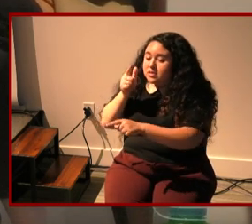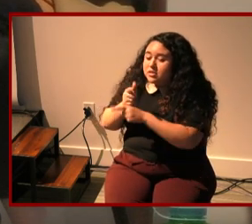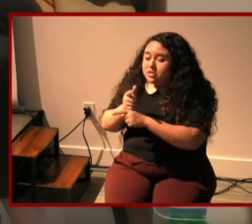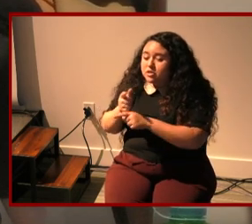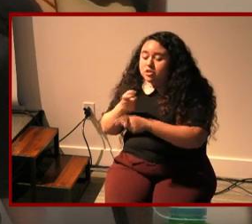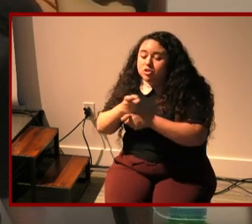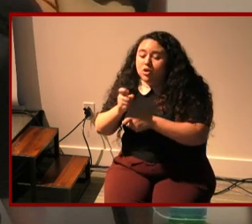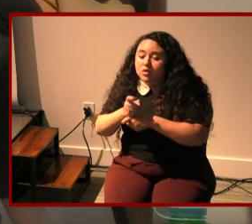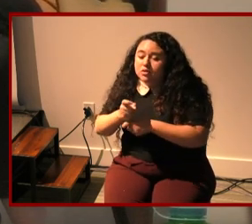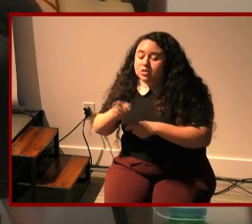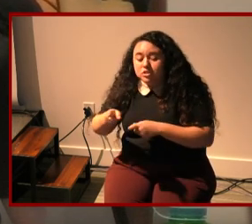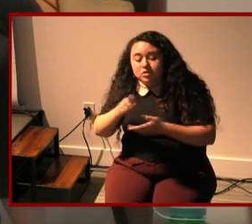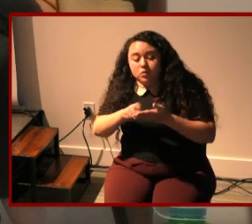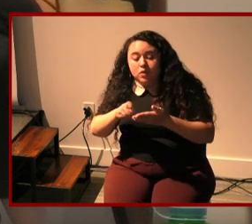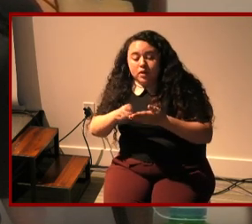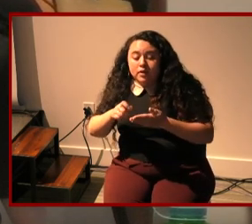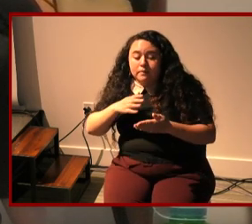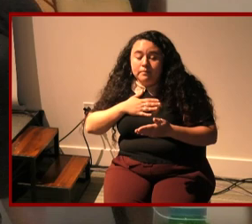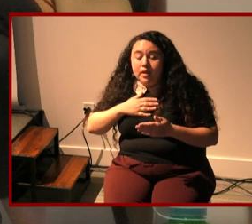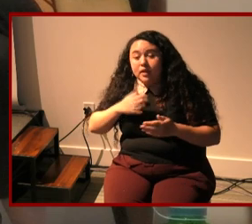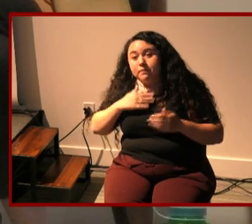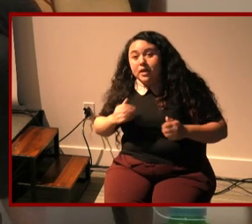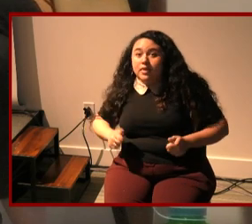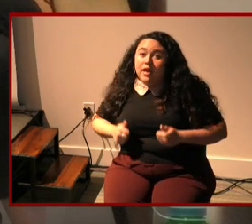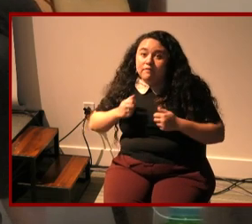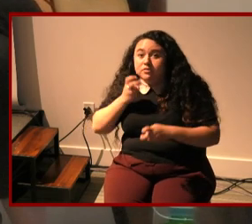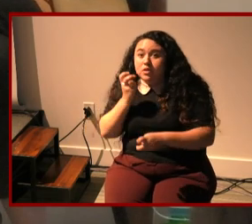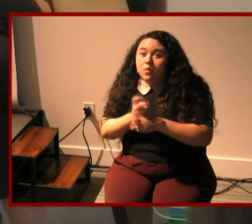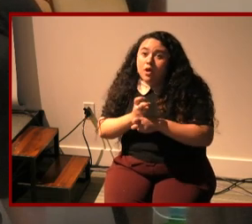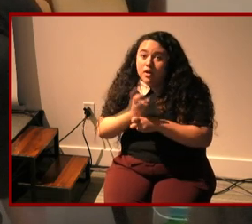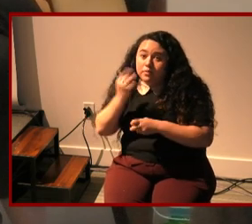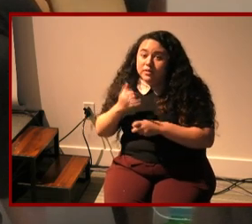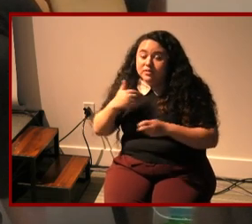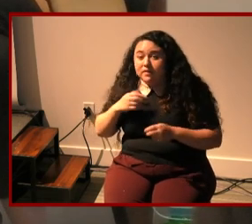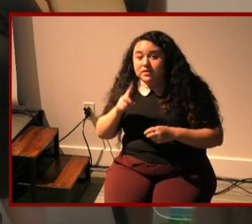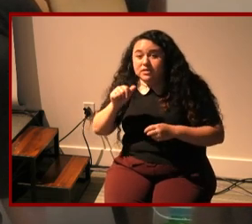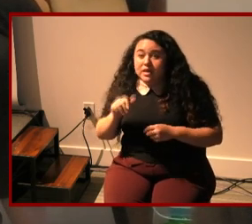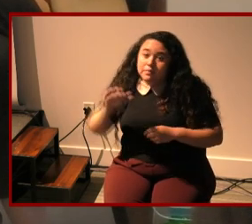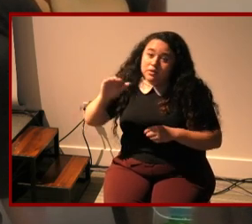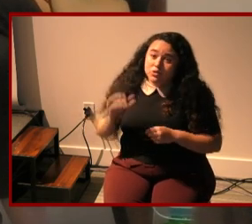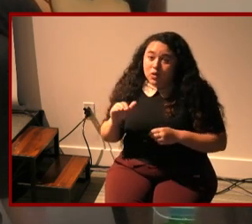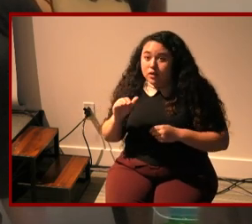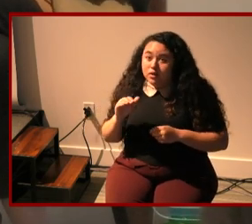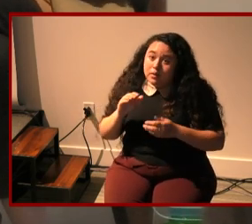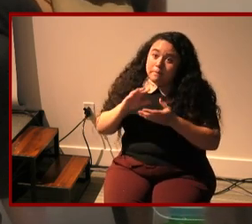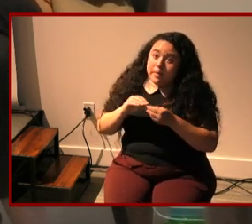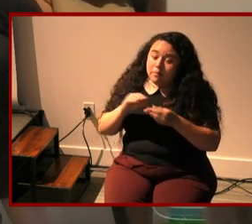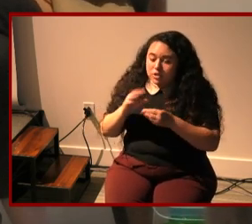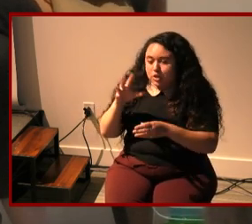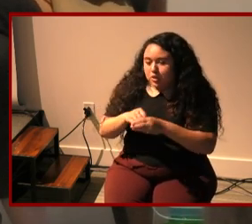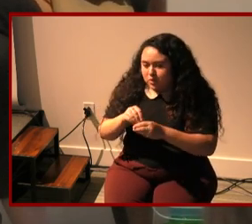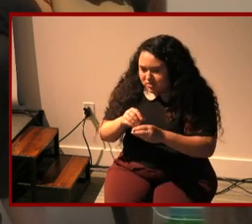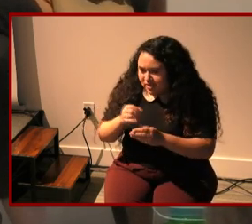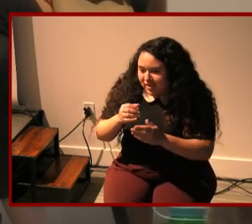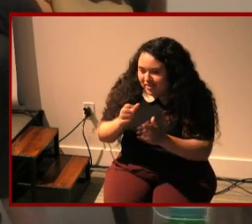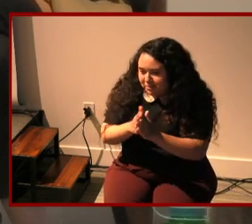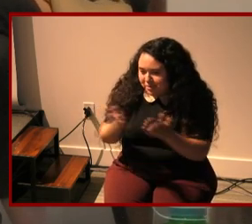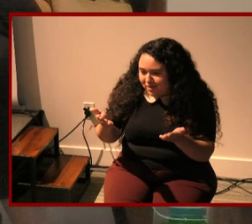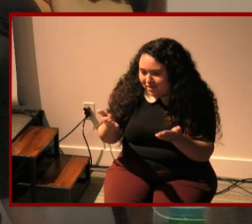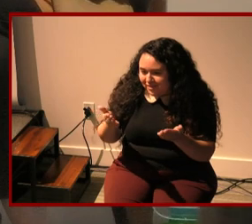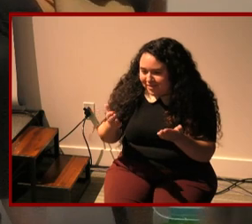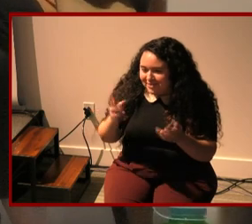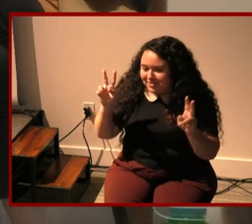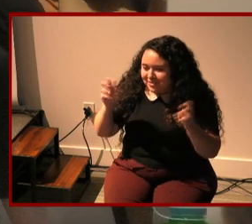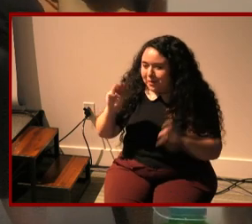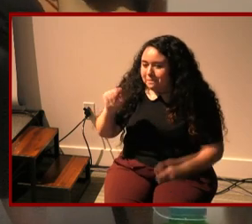she's writing my oh my life is so hard because i have a disabled child memoir and she includes it in the memoir that her other